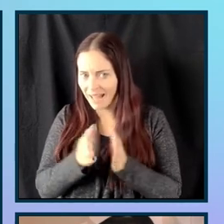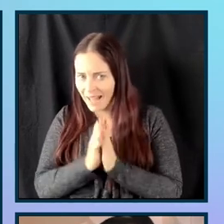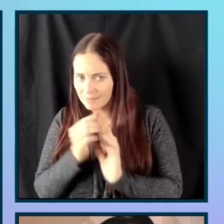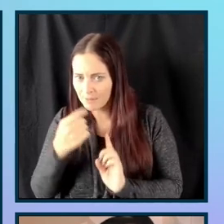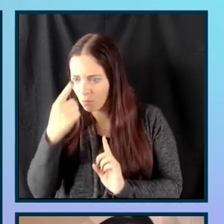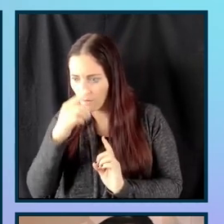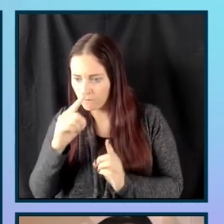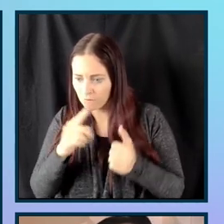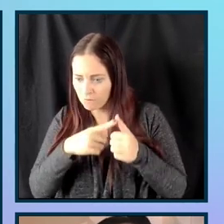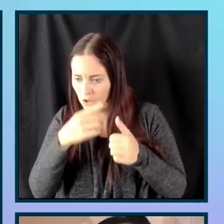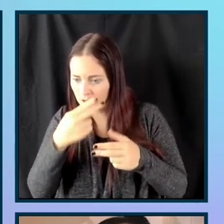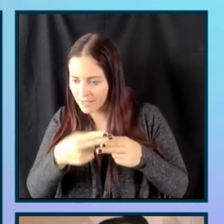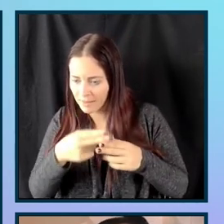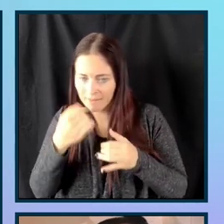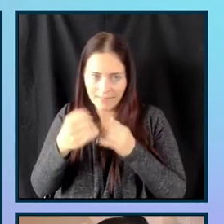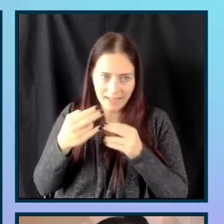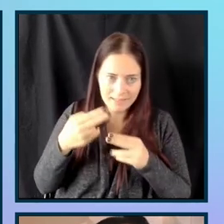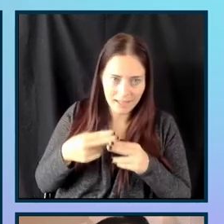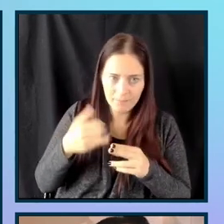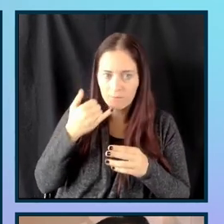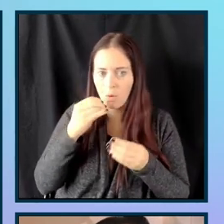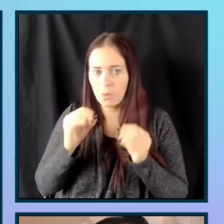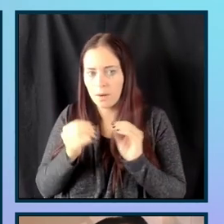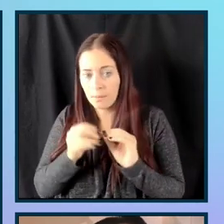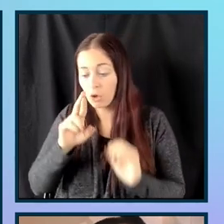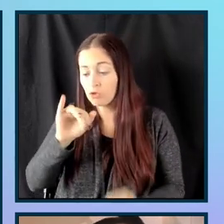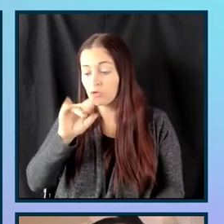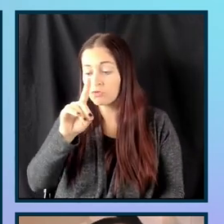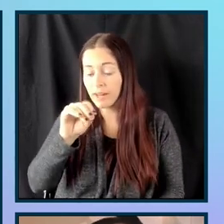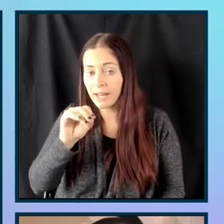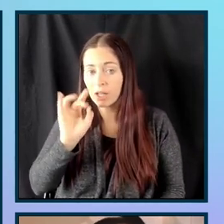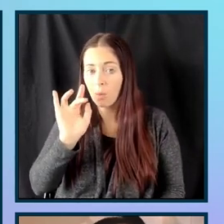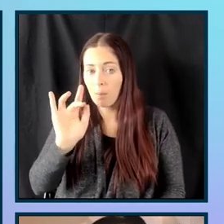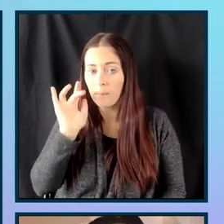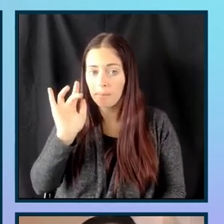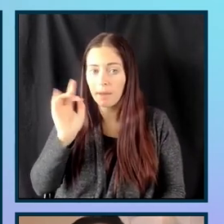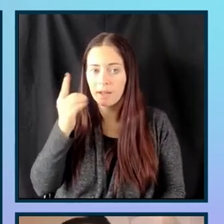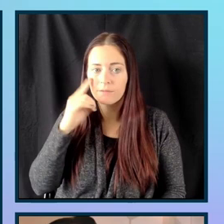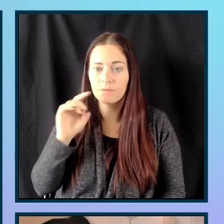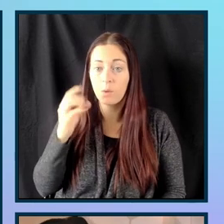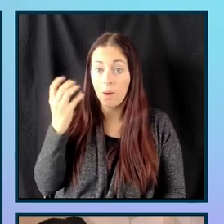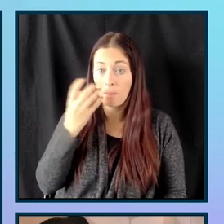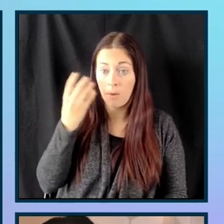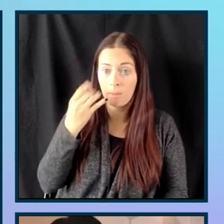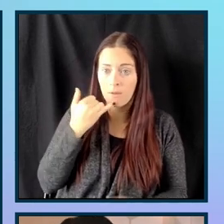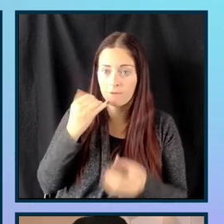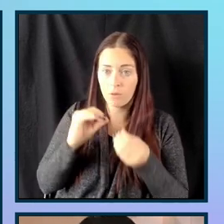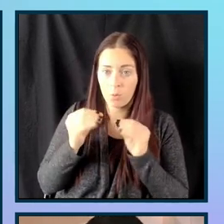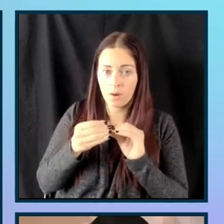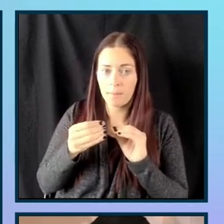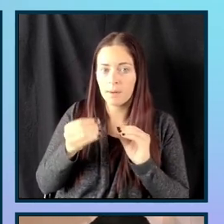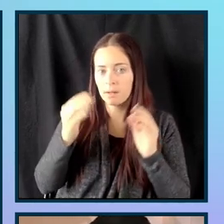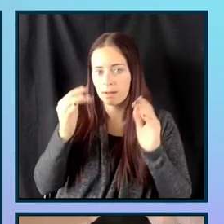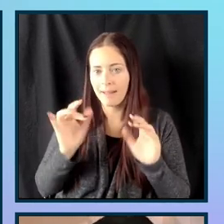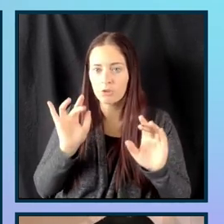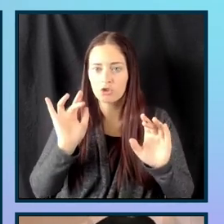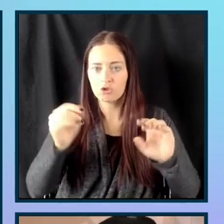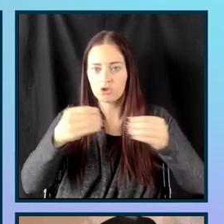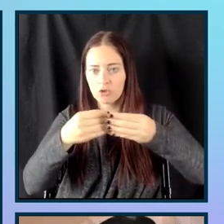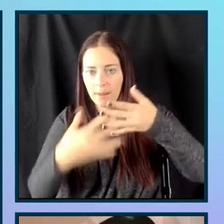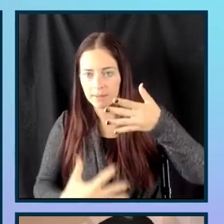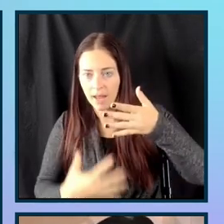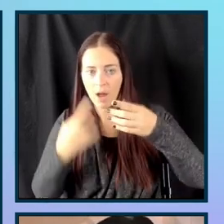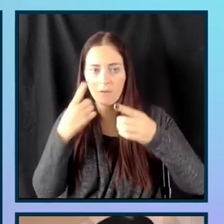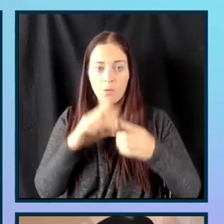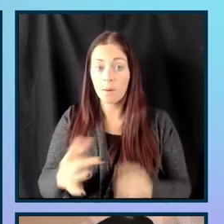phone number. I have a radio button that asks me whether this is a mobile phone number. I have a drop-down that's asking me for my preferred ways to shop.